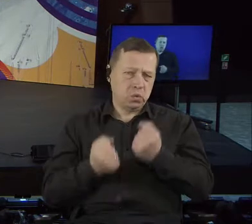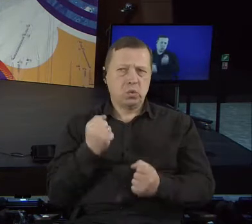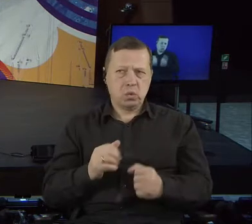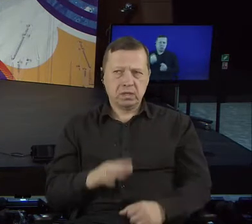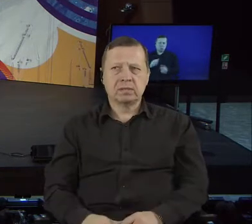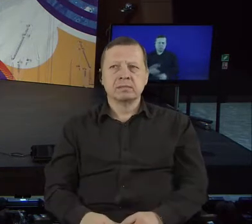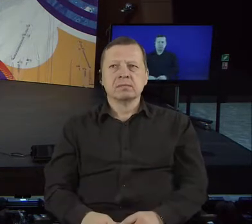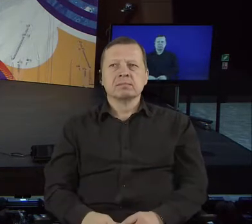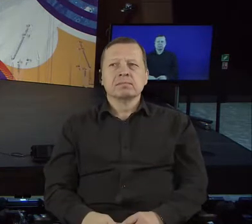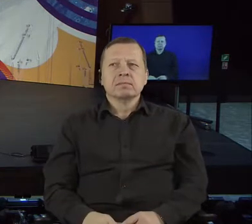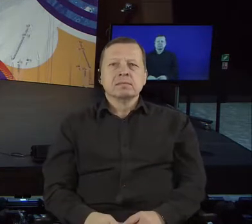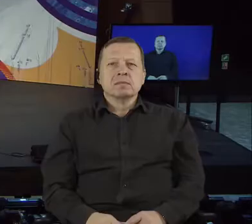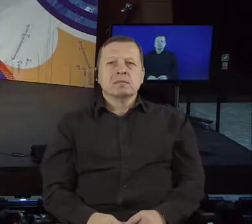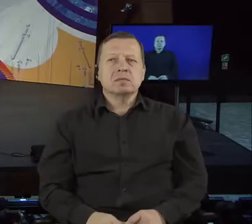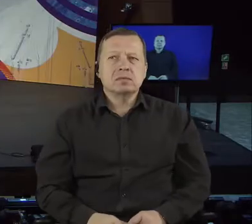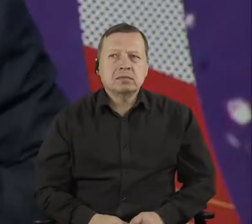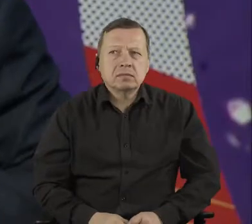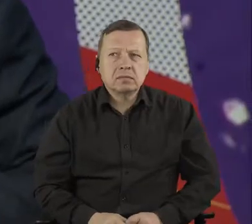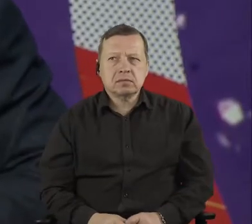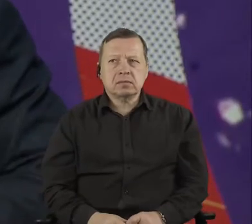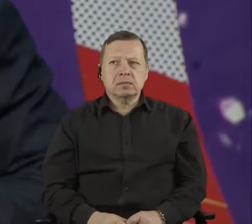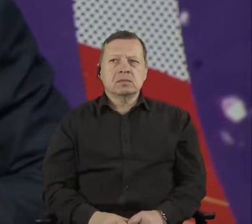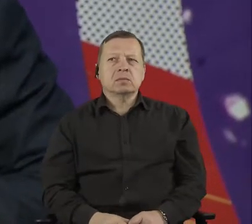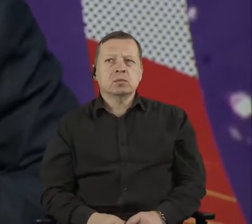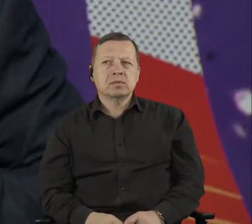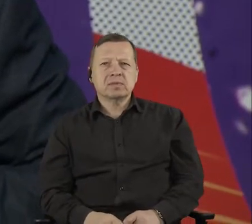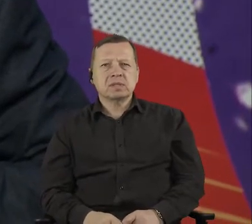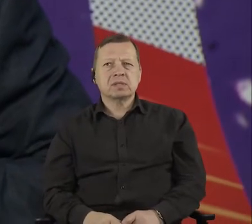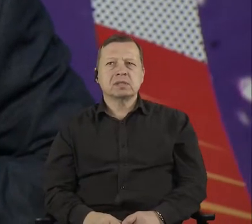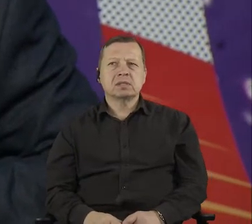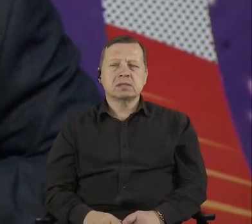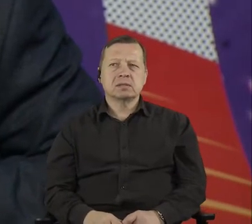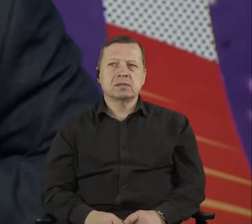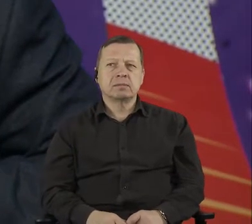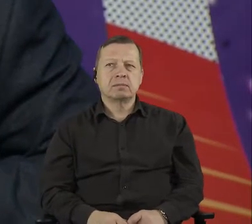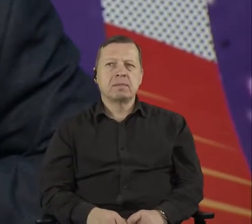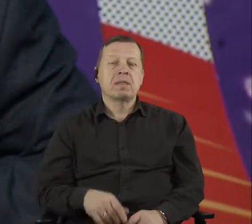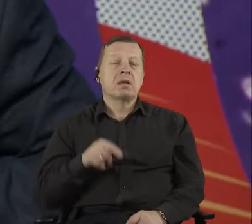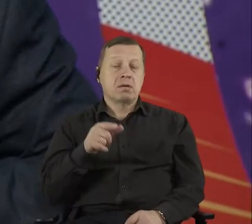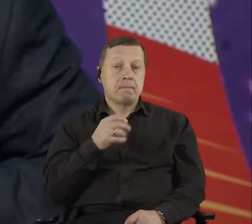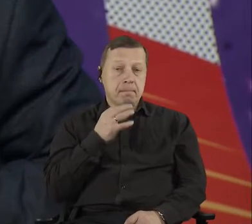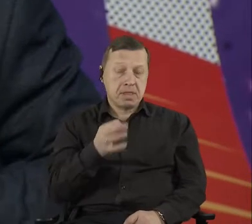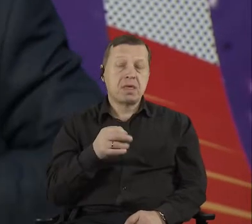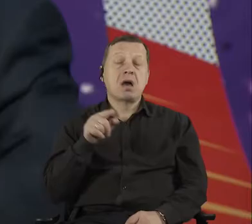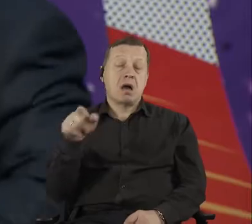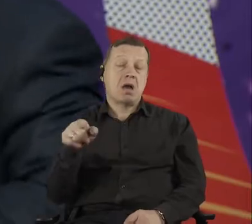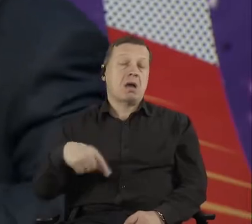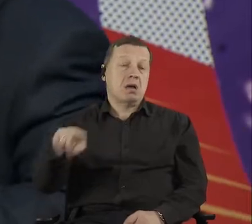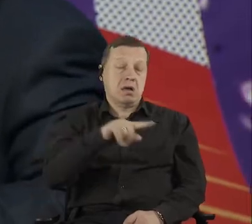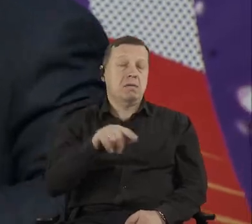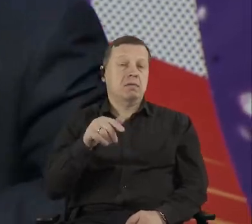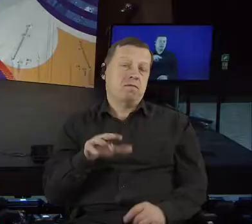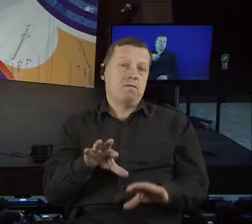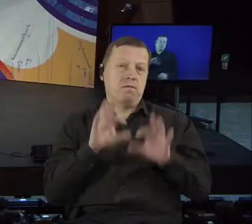are asking you, the audience, and then you have the possibility of asking questions. I just